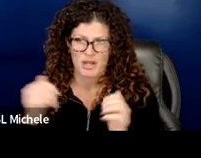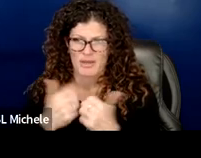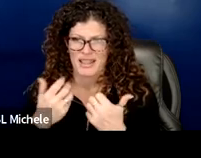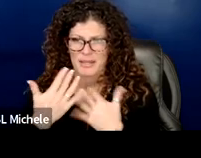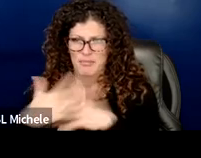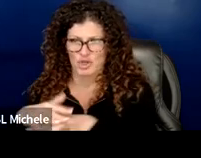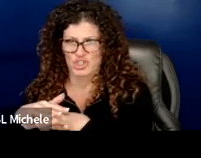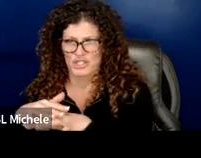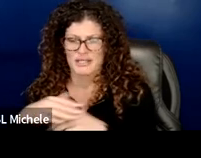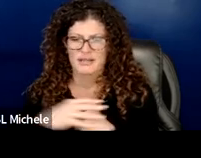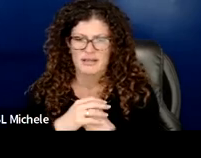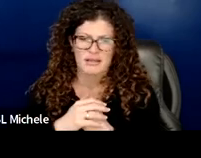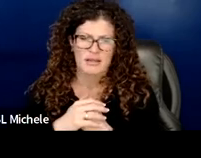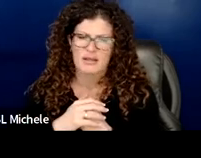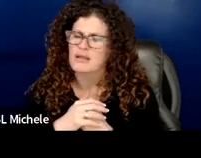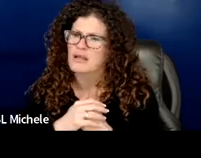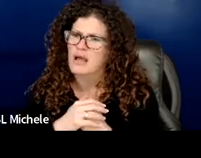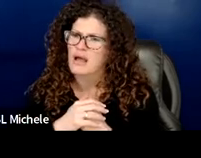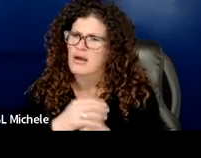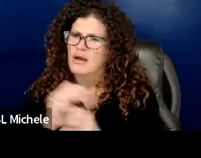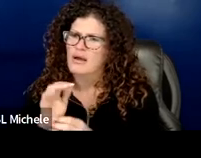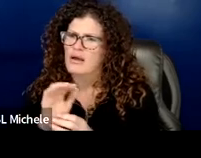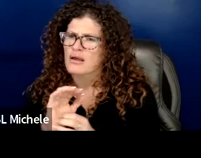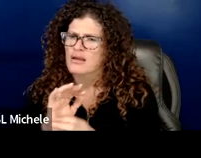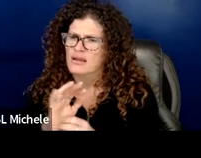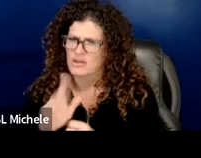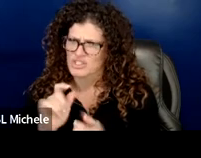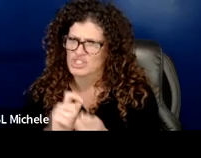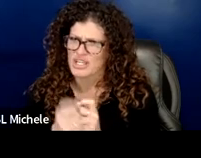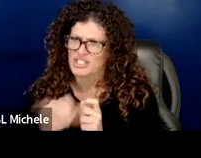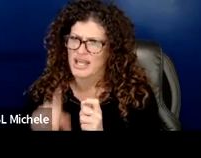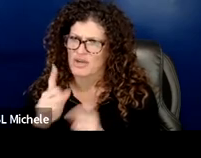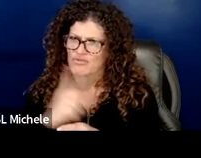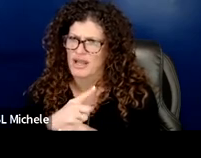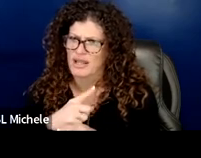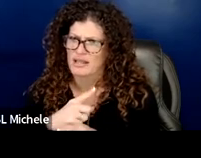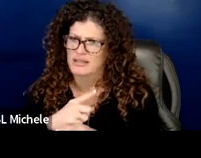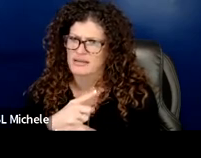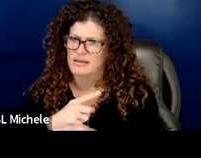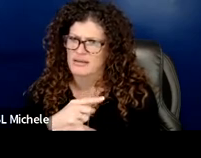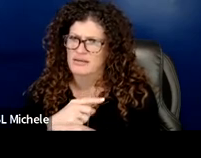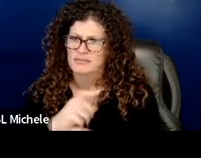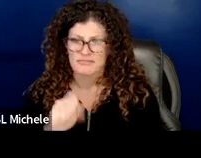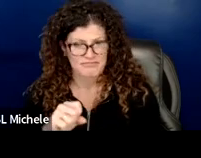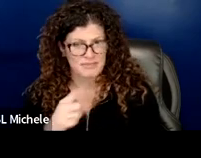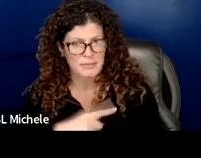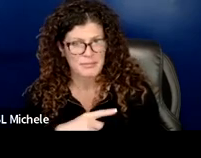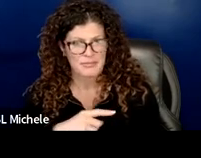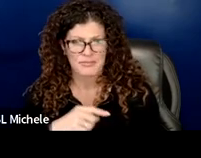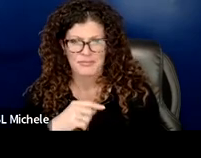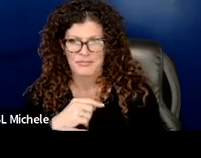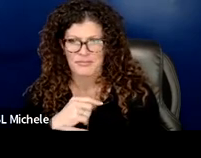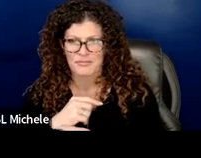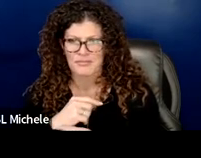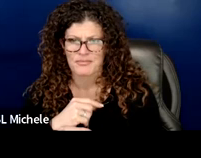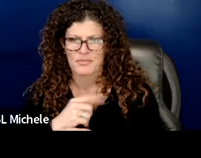where where where some of that was um was changed to reflect our desire correct to move away from